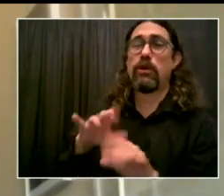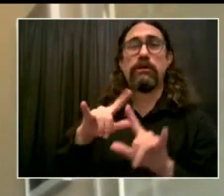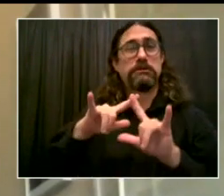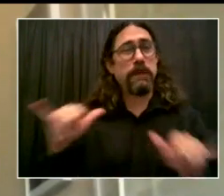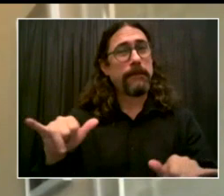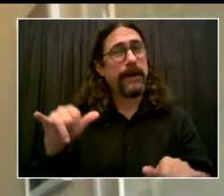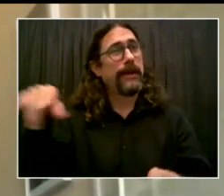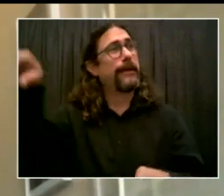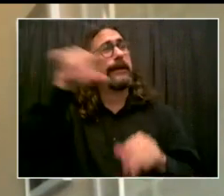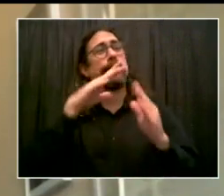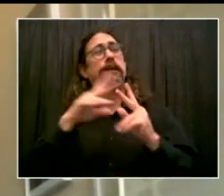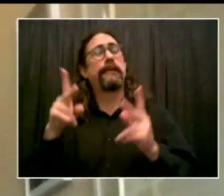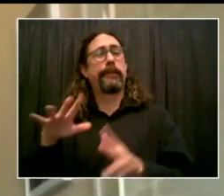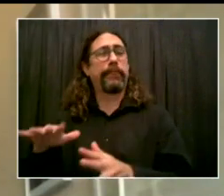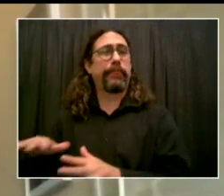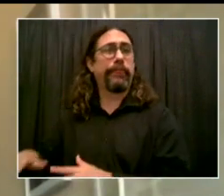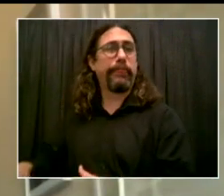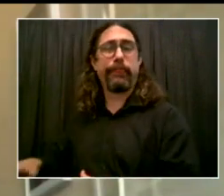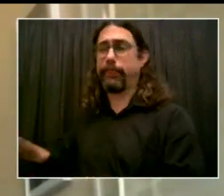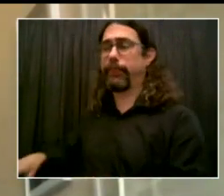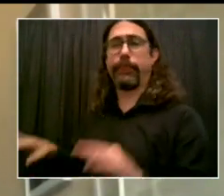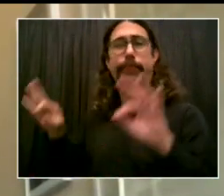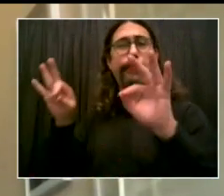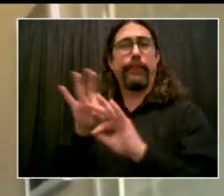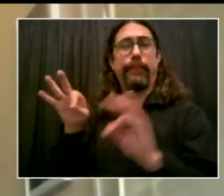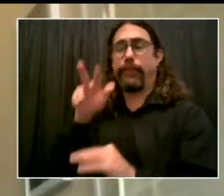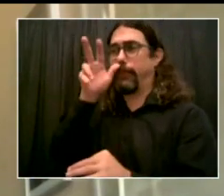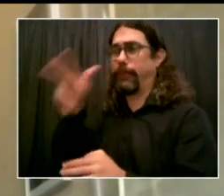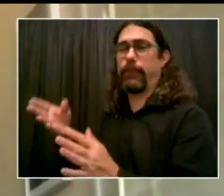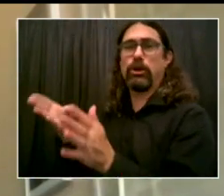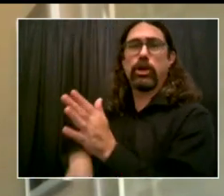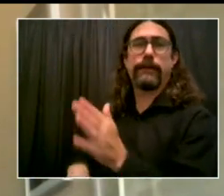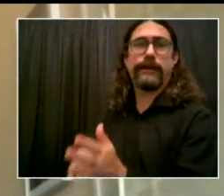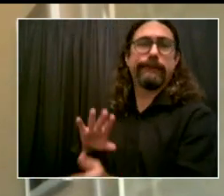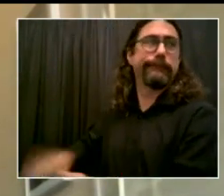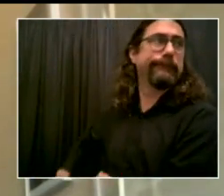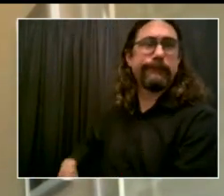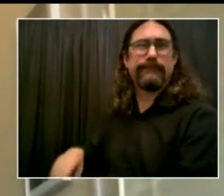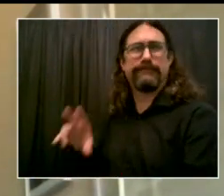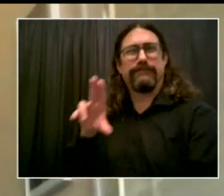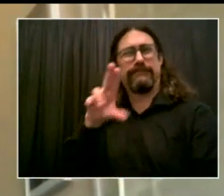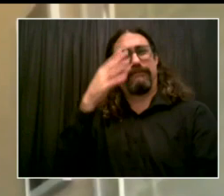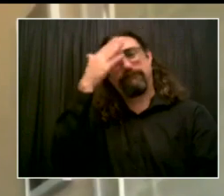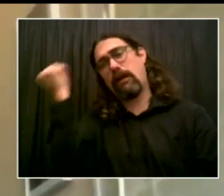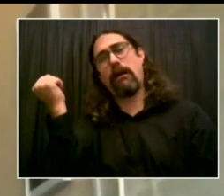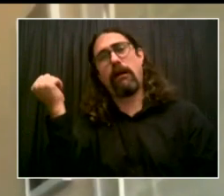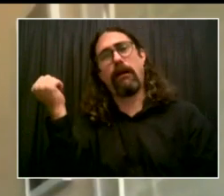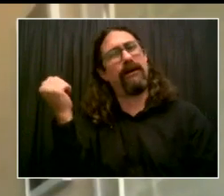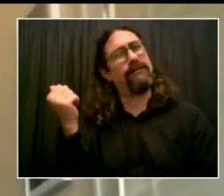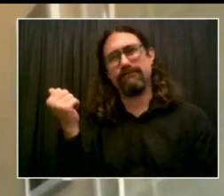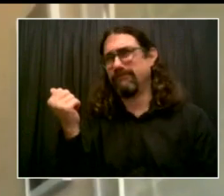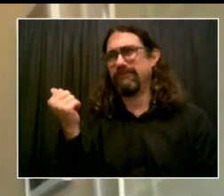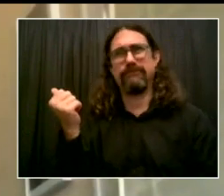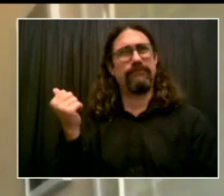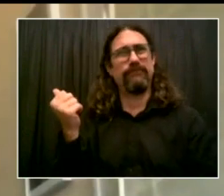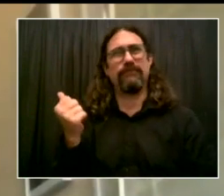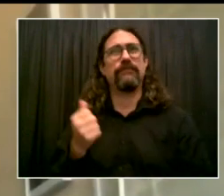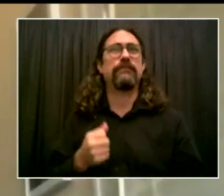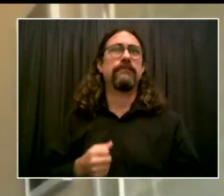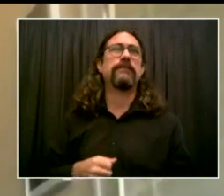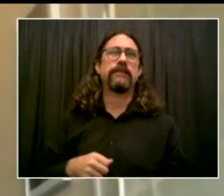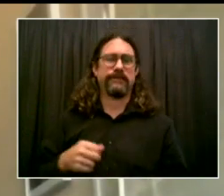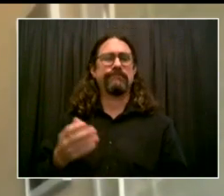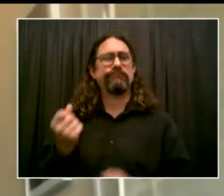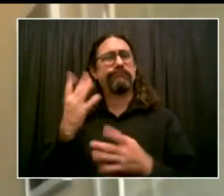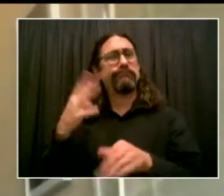workers as workers with rights. Working closely with Manhattan Borough President Gail Brewer, who was in the City Council